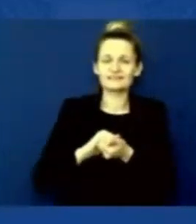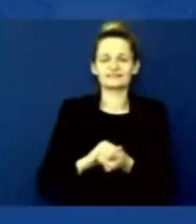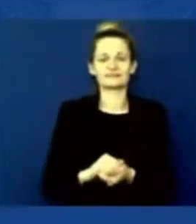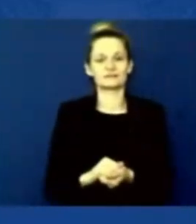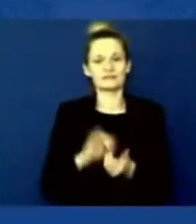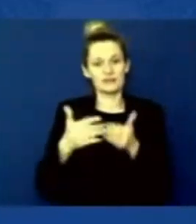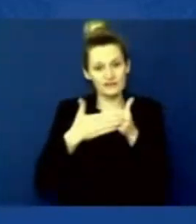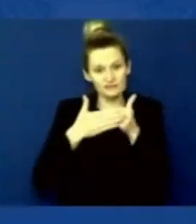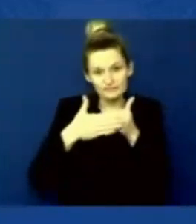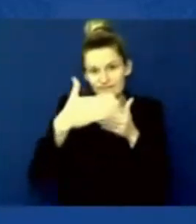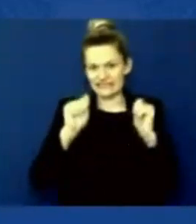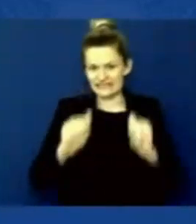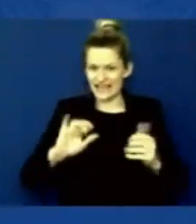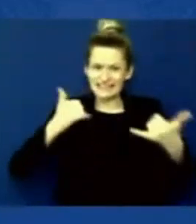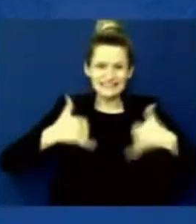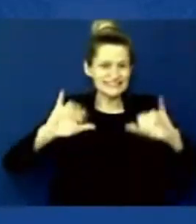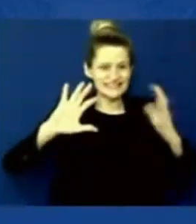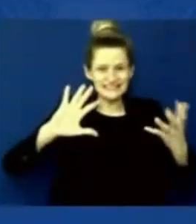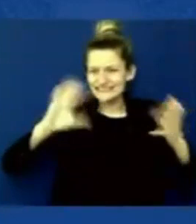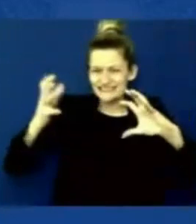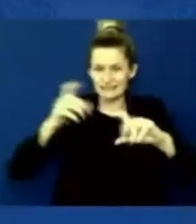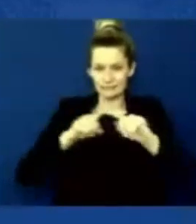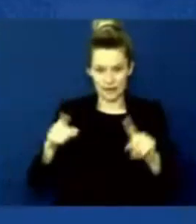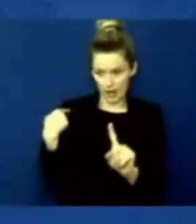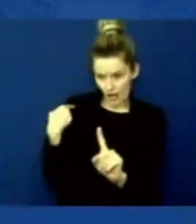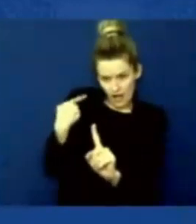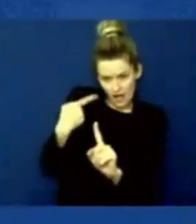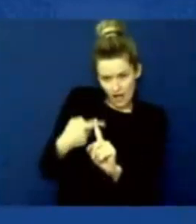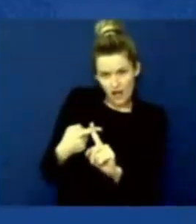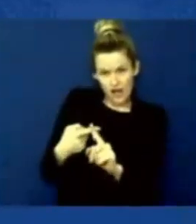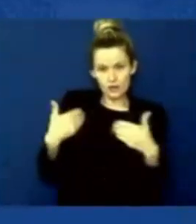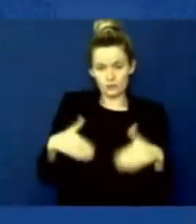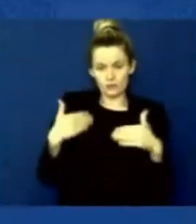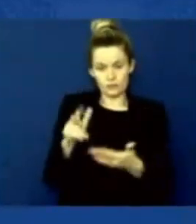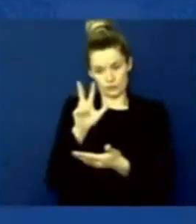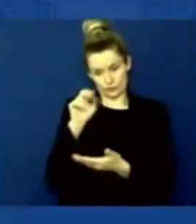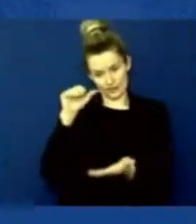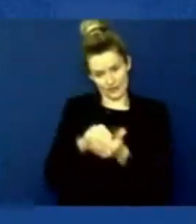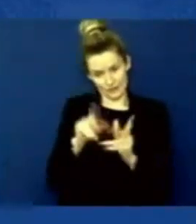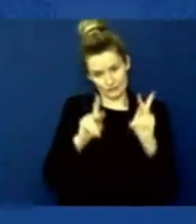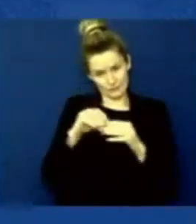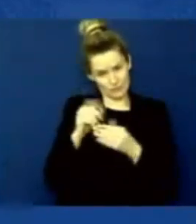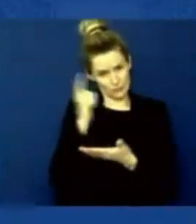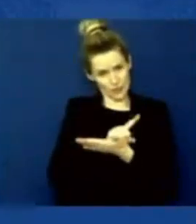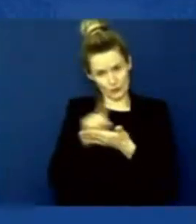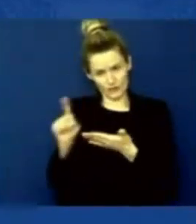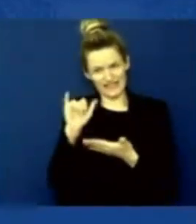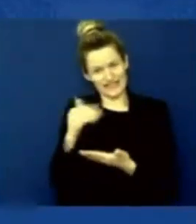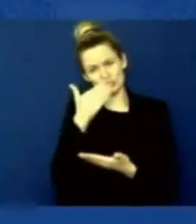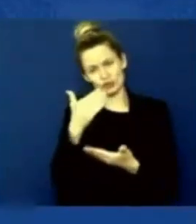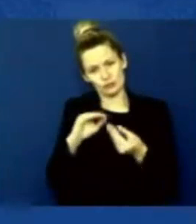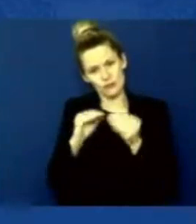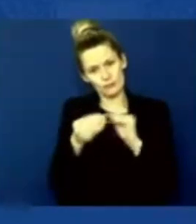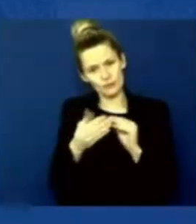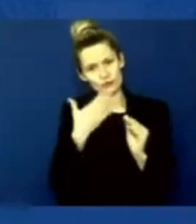people in just over a week, that's a great testament to the men and women on the ground in Kabul in armed services. It also